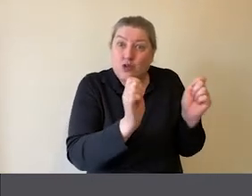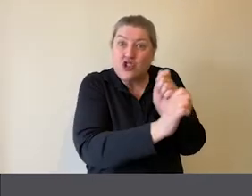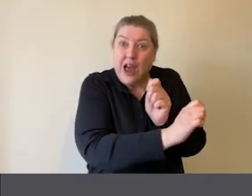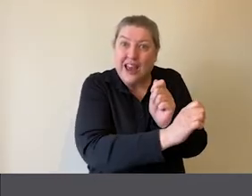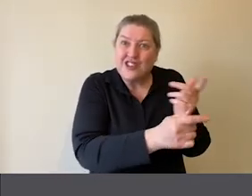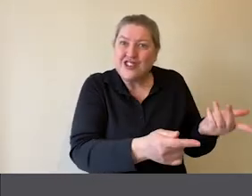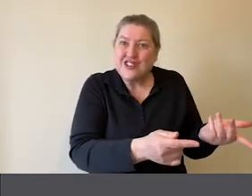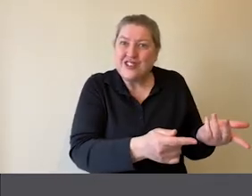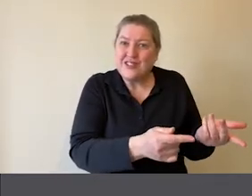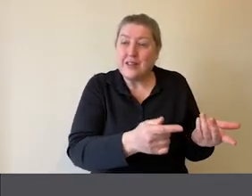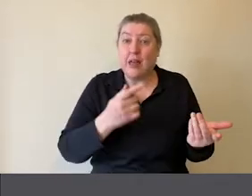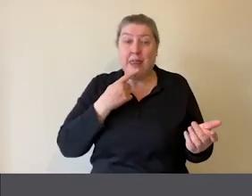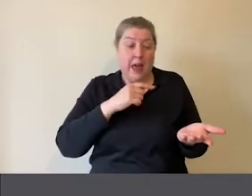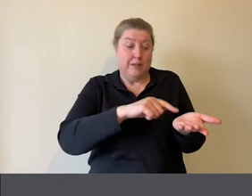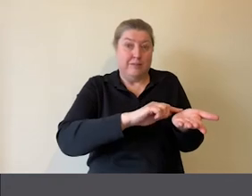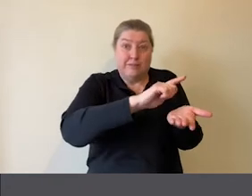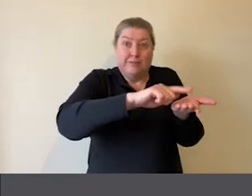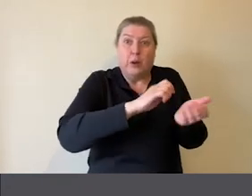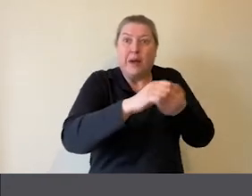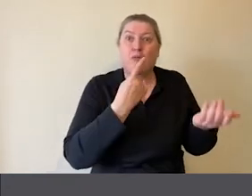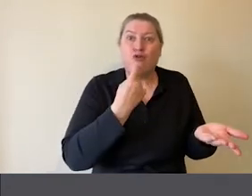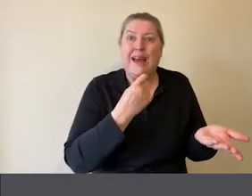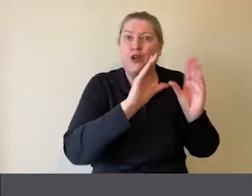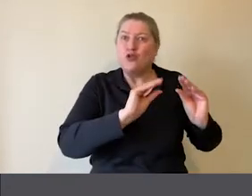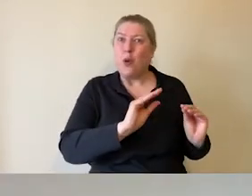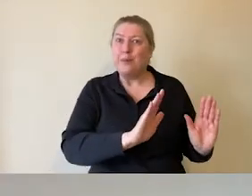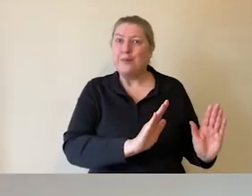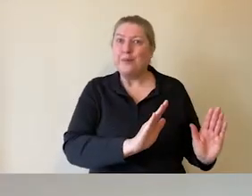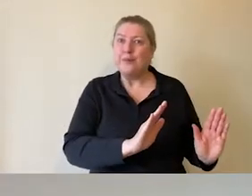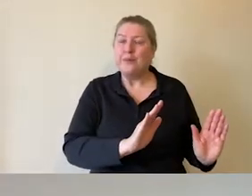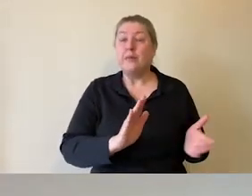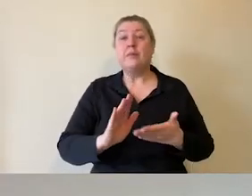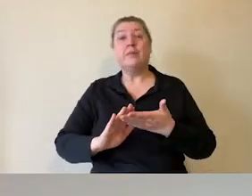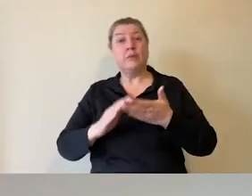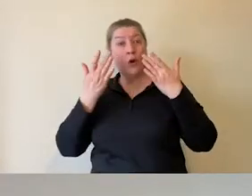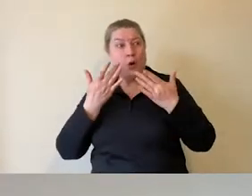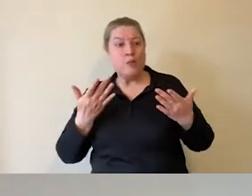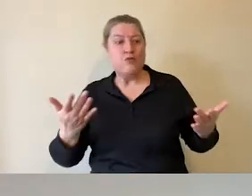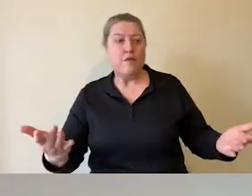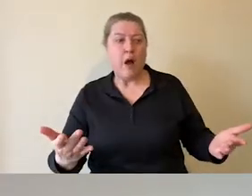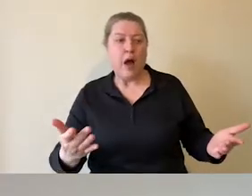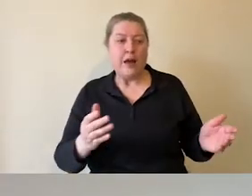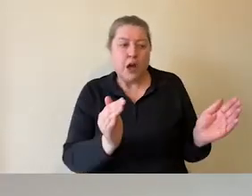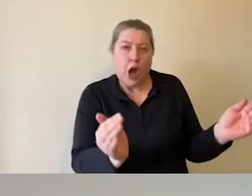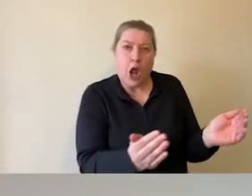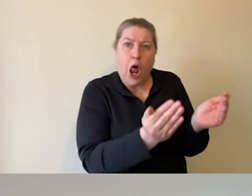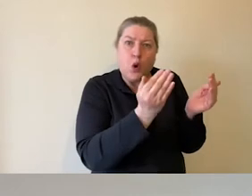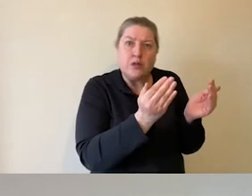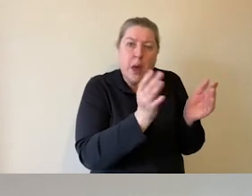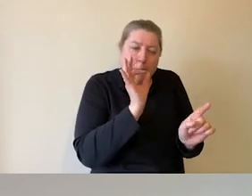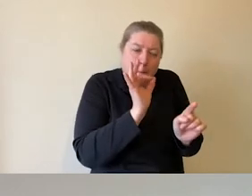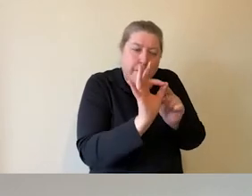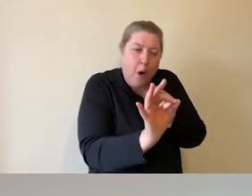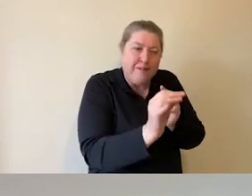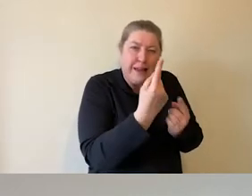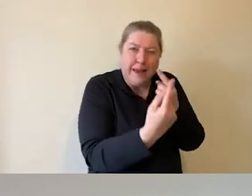doing this. I can then make it red. We've stopped. It means that you're providing close-up and bespoke information for that